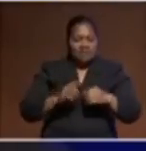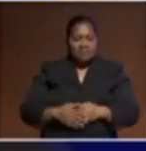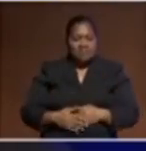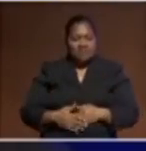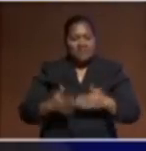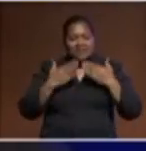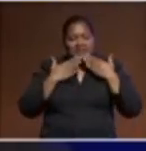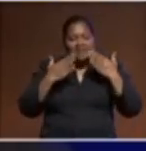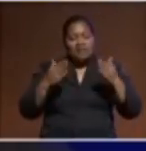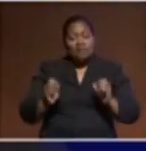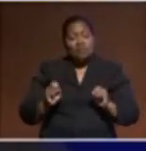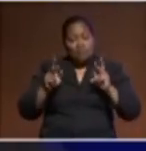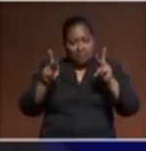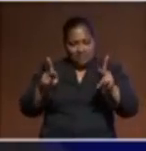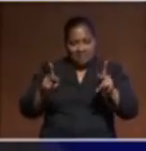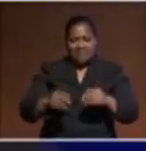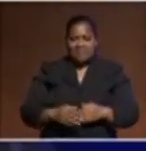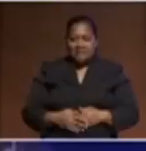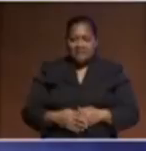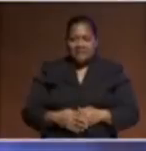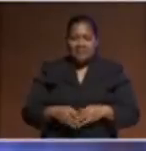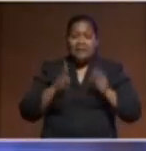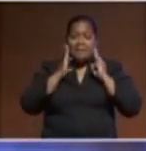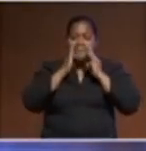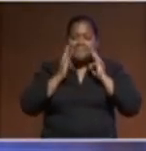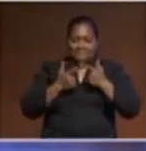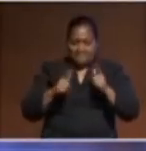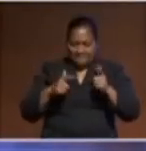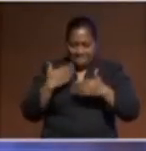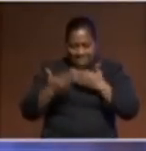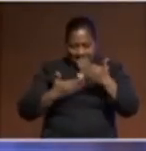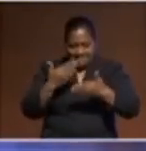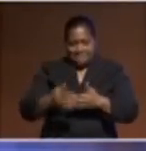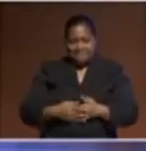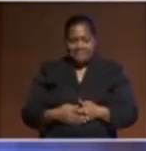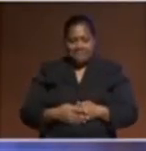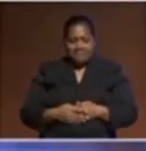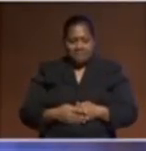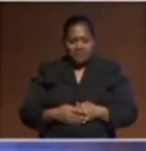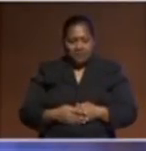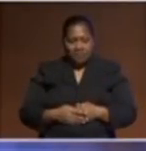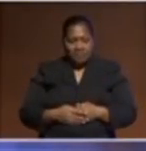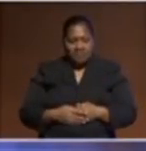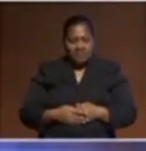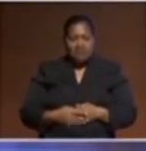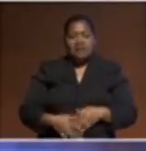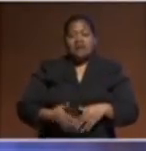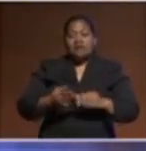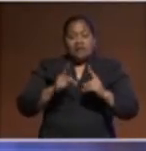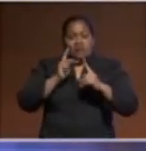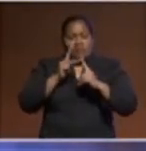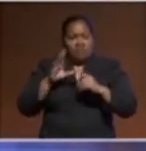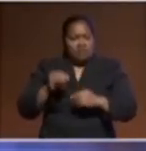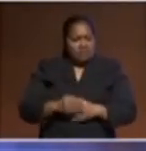opportunity to be with you today. When a moderator says, tell us your political journey, and you've been involved in politics since you were 17,